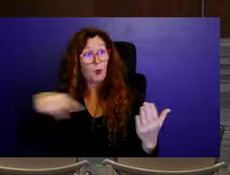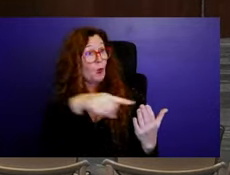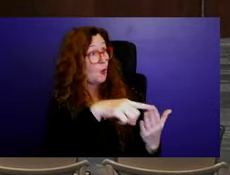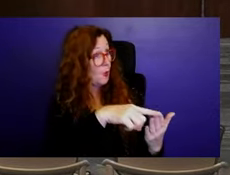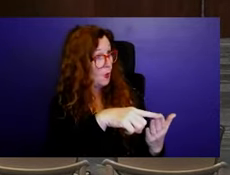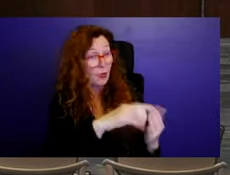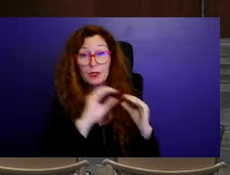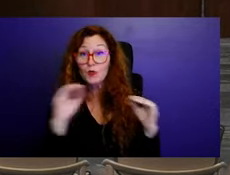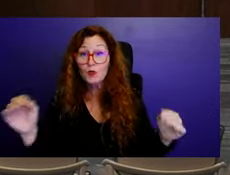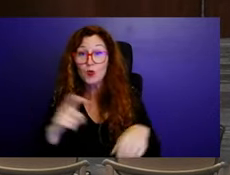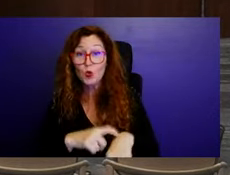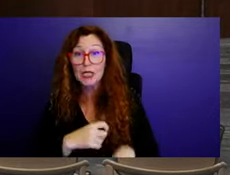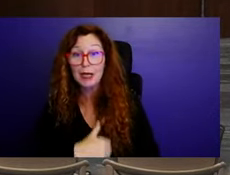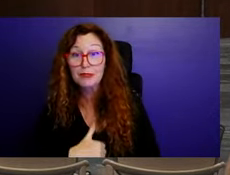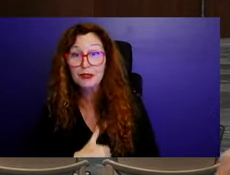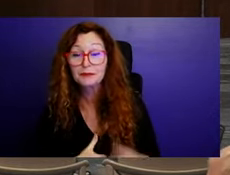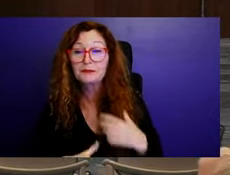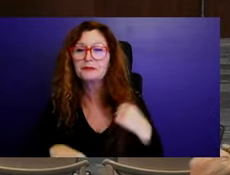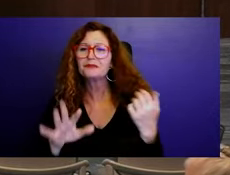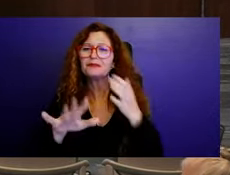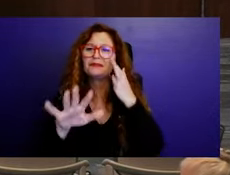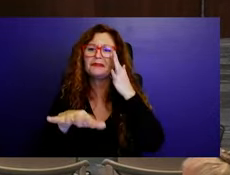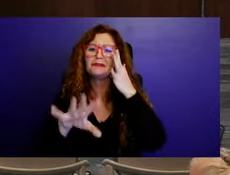Well, when we were talking about, um,